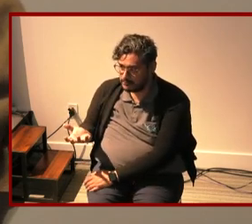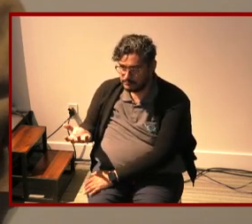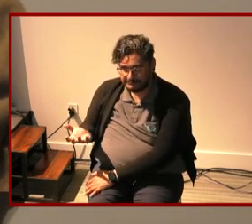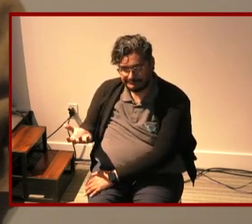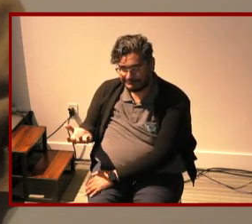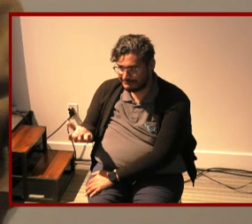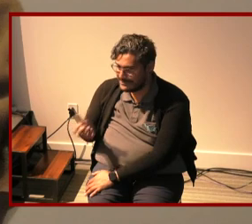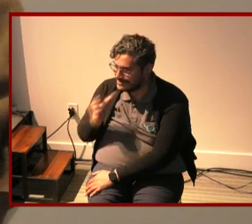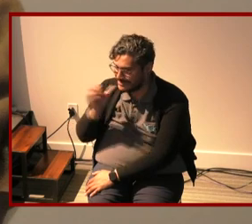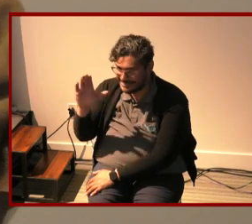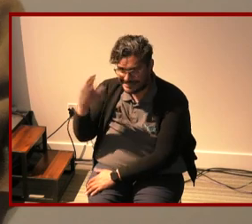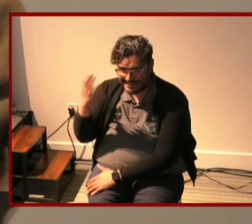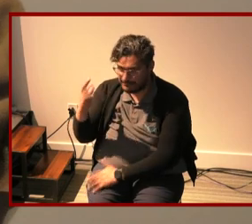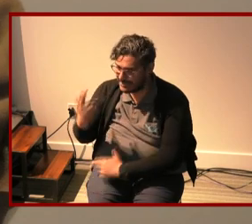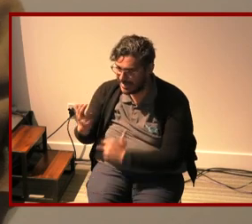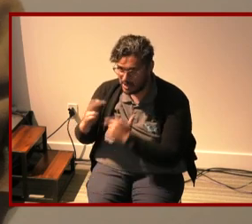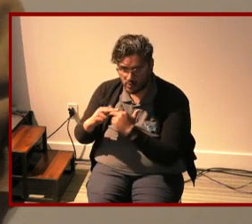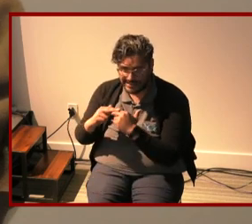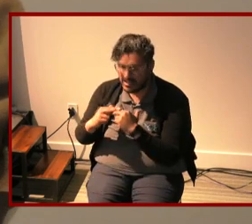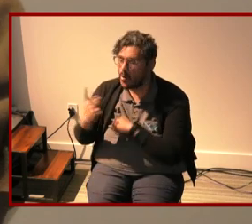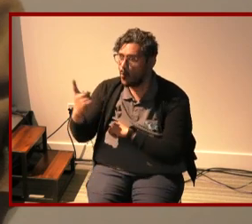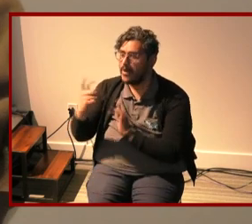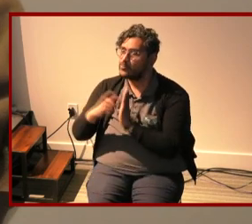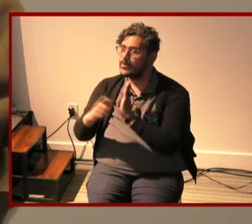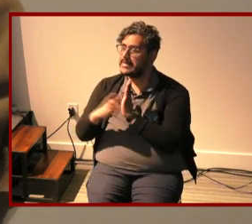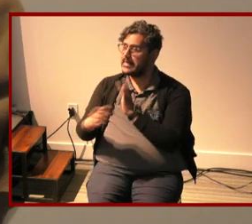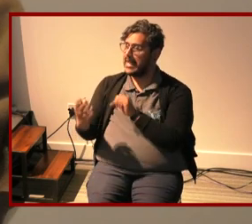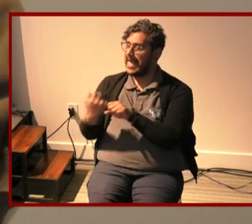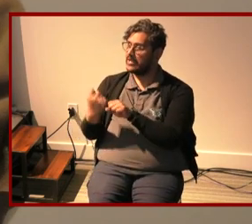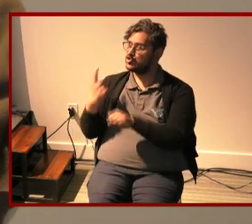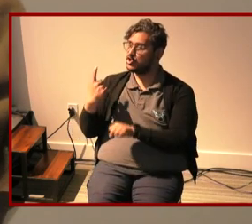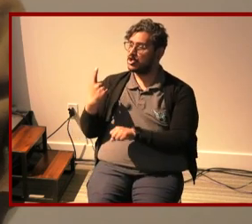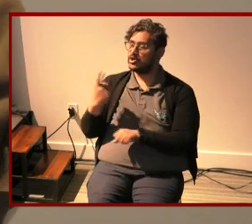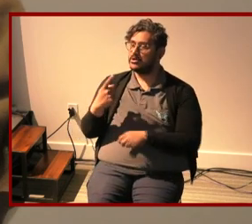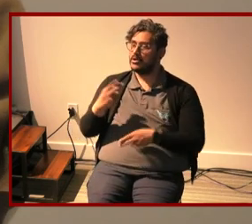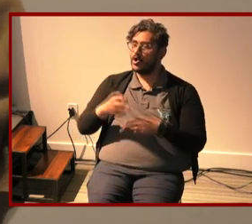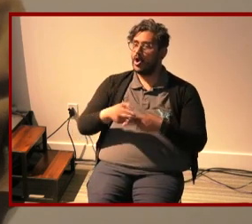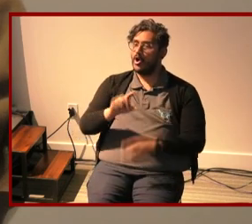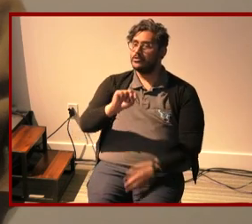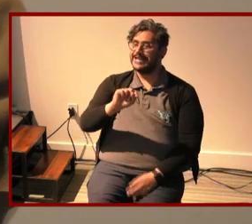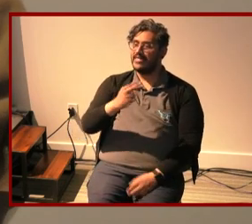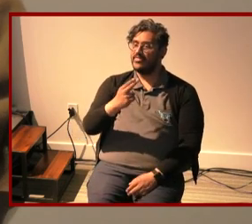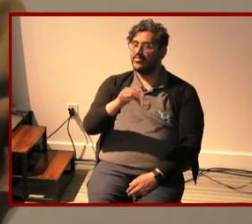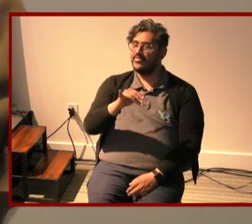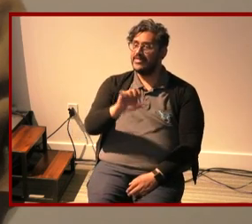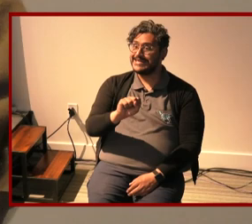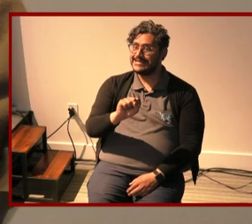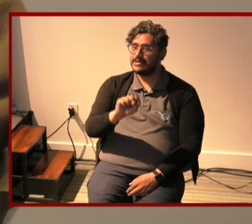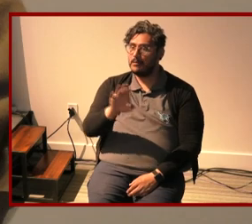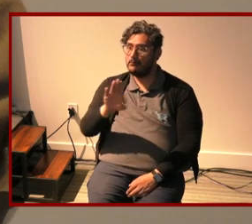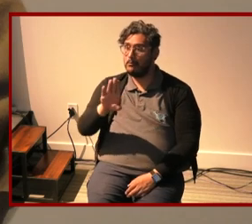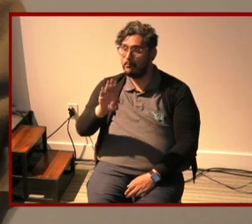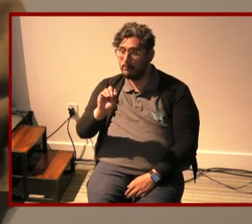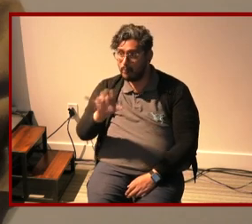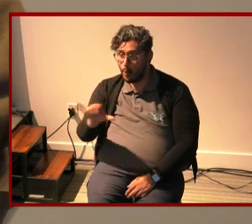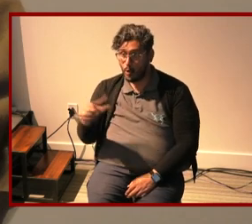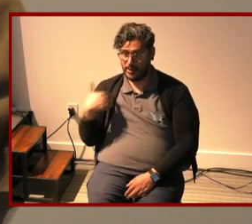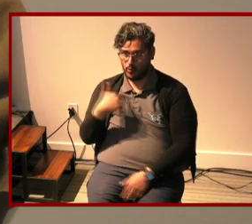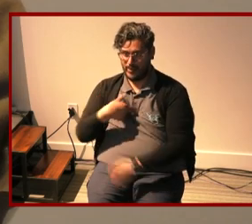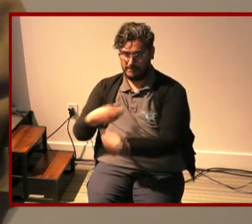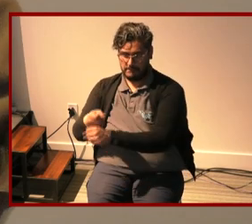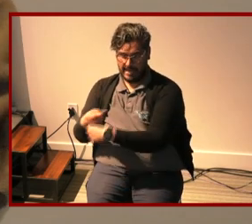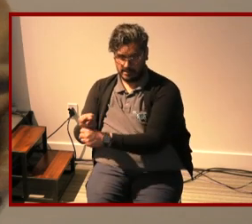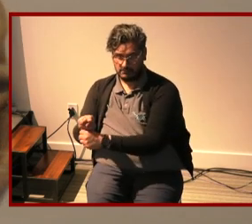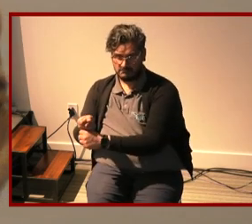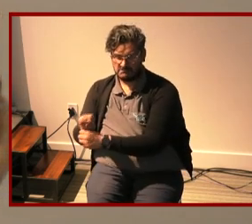increase um there was one that was written last year called this boy we made um written by a black